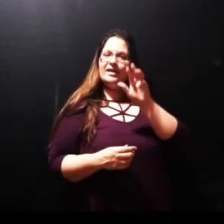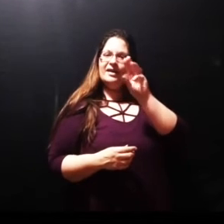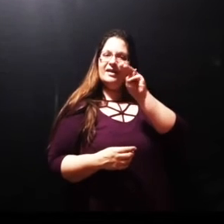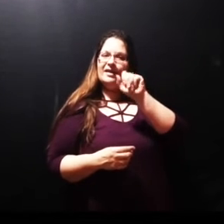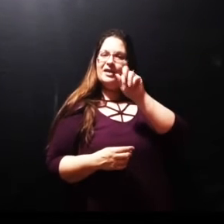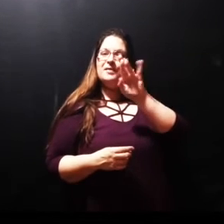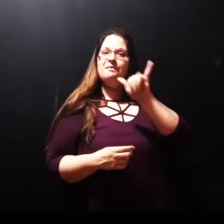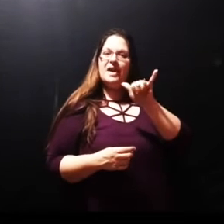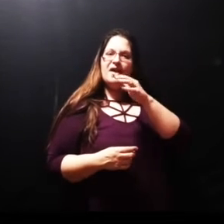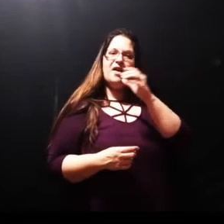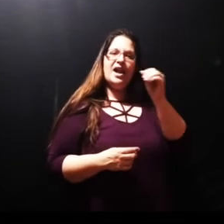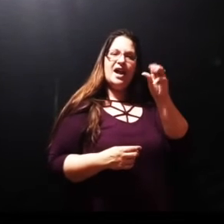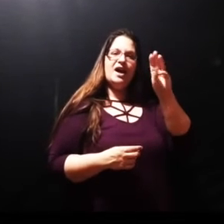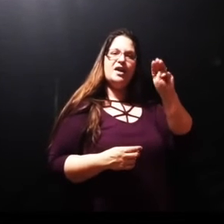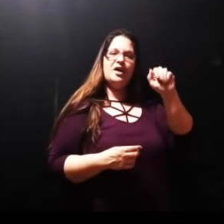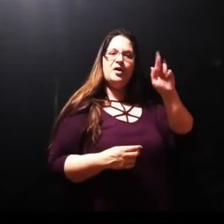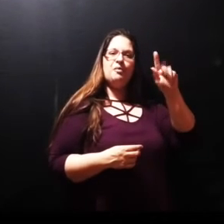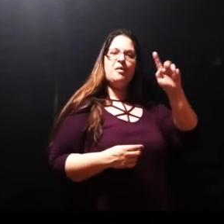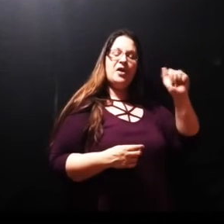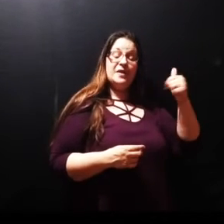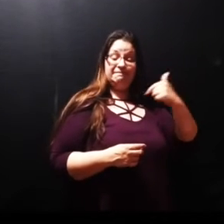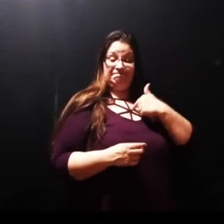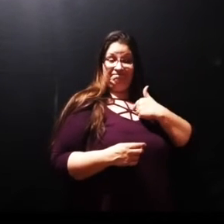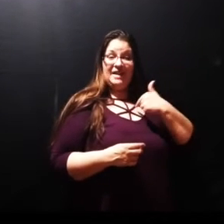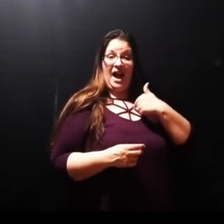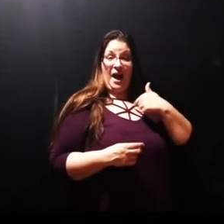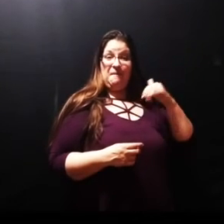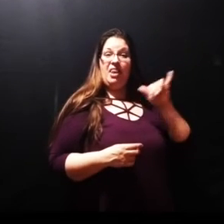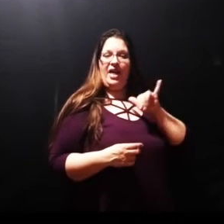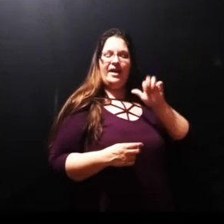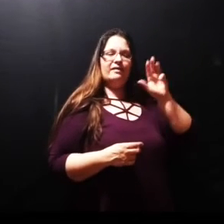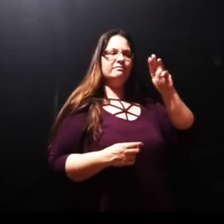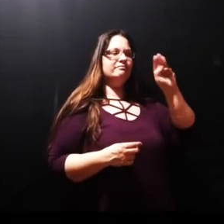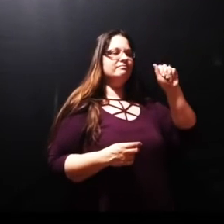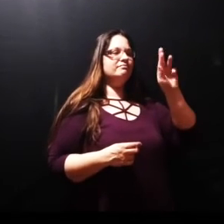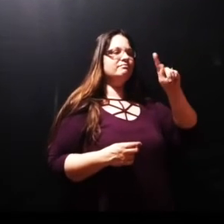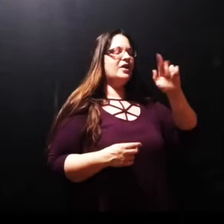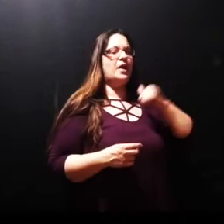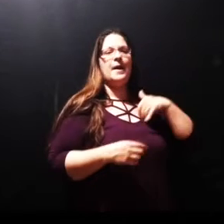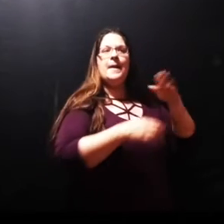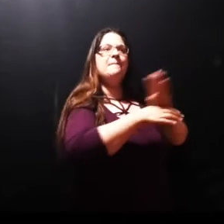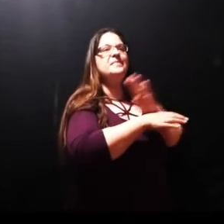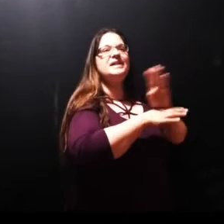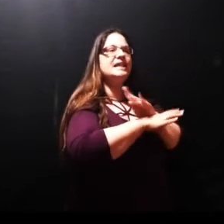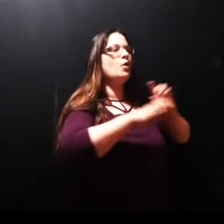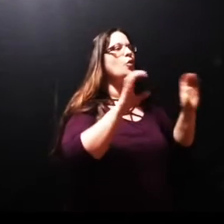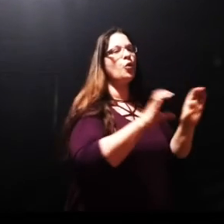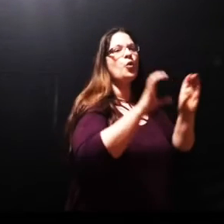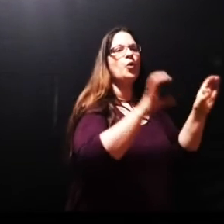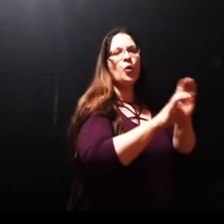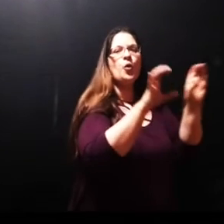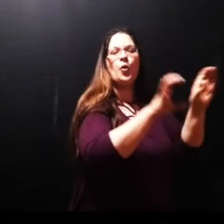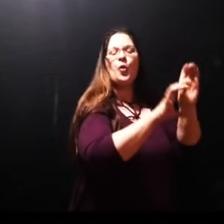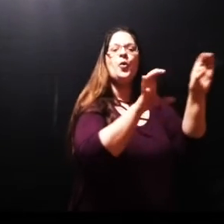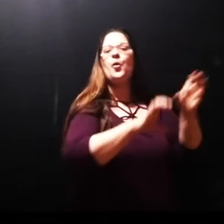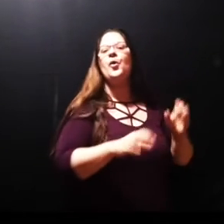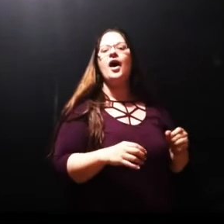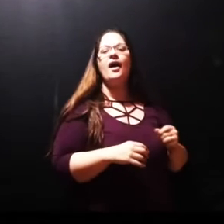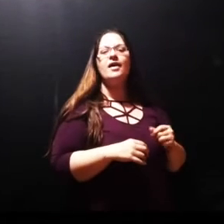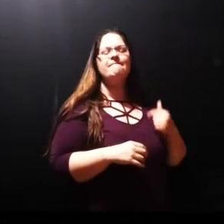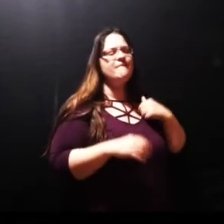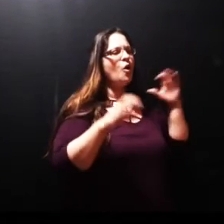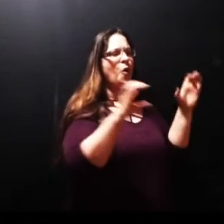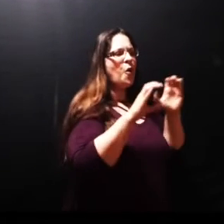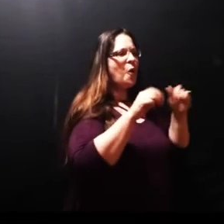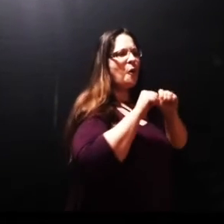about something always got to be on the move about something fixing something doing something don't want to go to bed right now I've got another little project